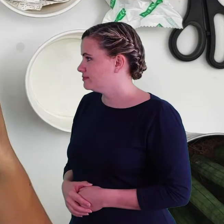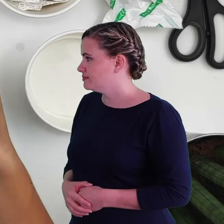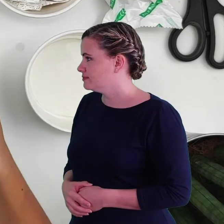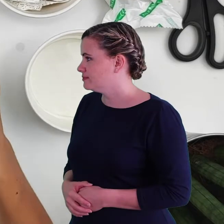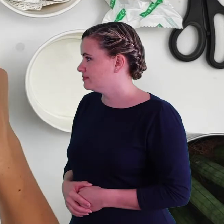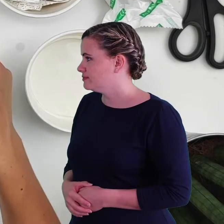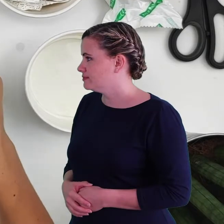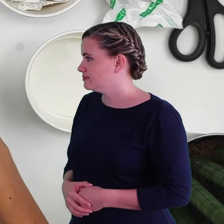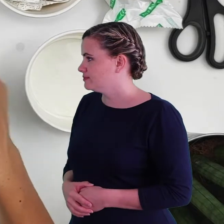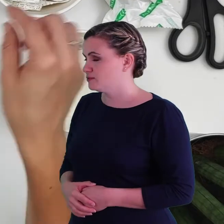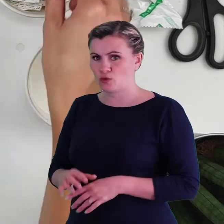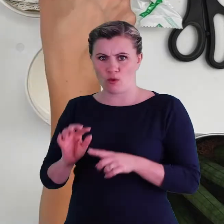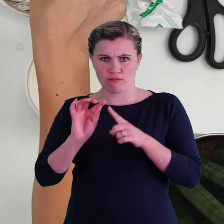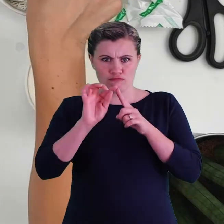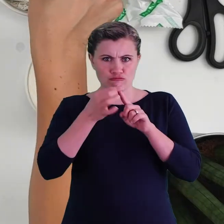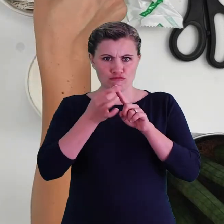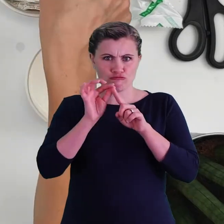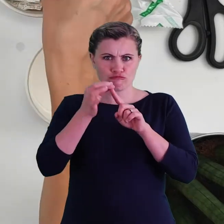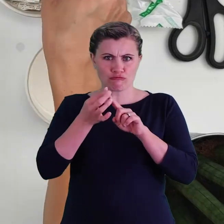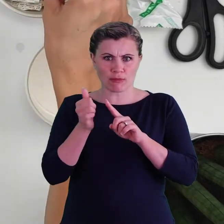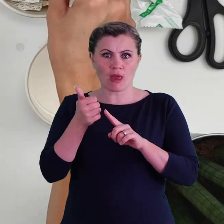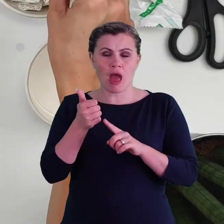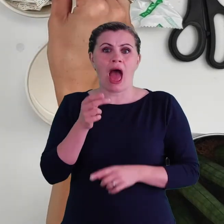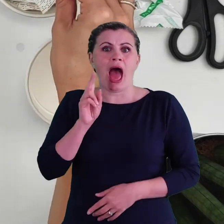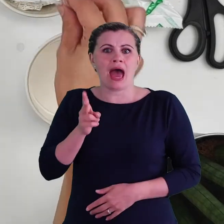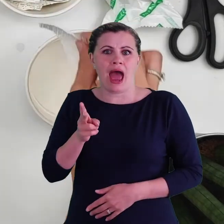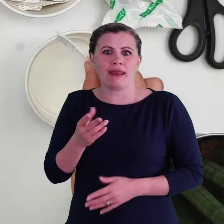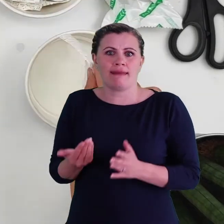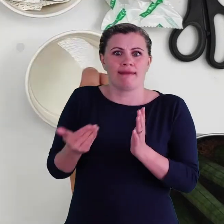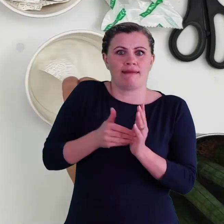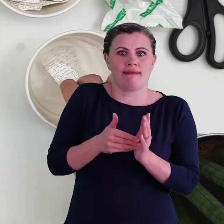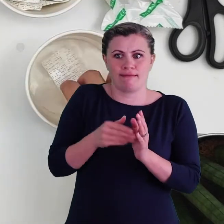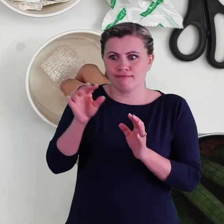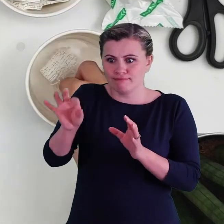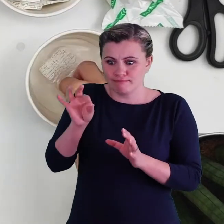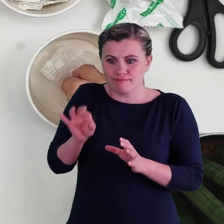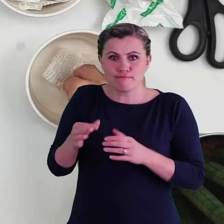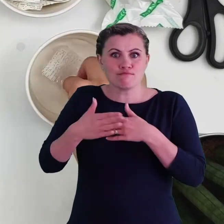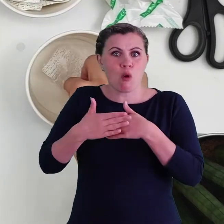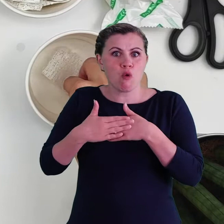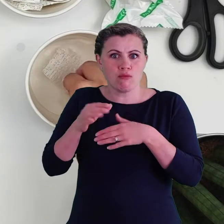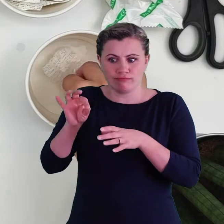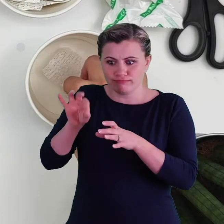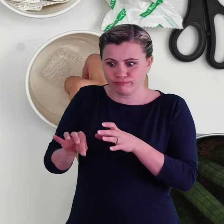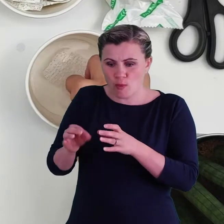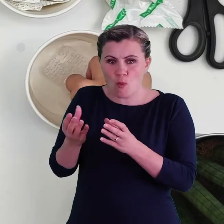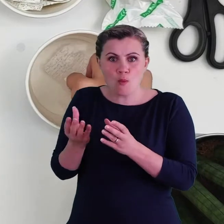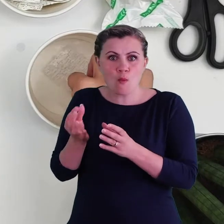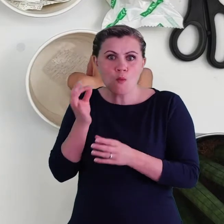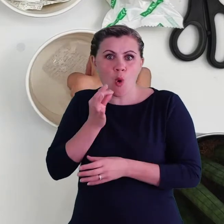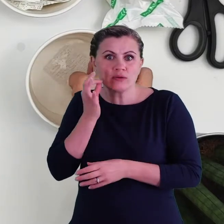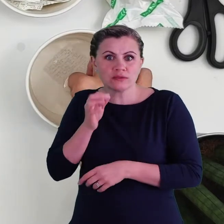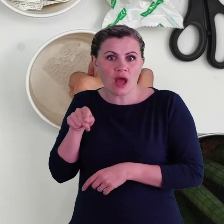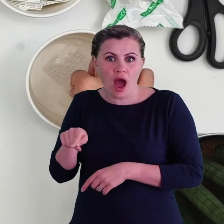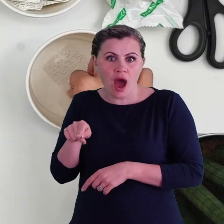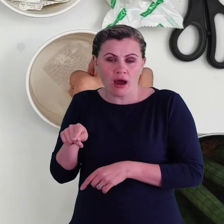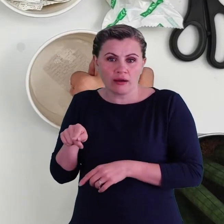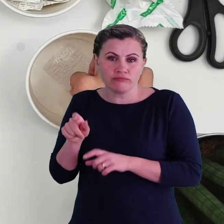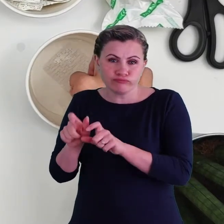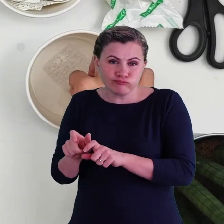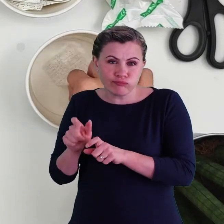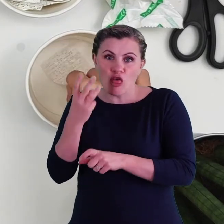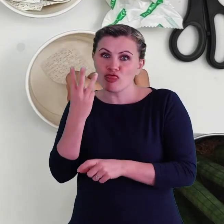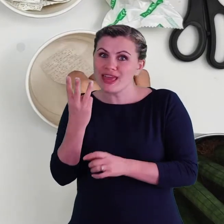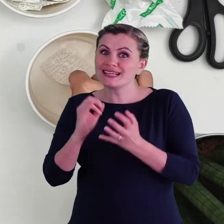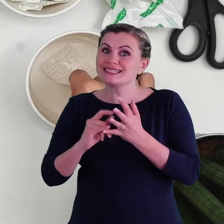Now you're going to repeat this process, dipping your strip of mudrock into the water and again wait for three